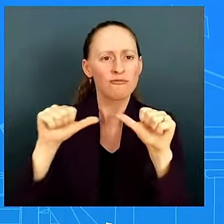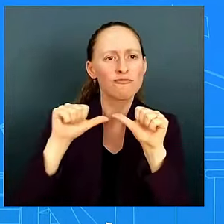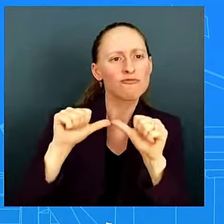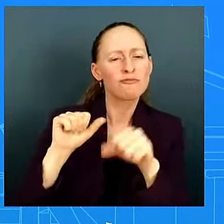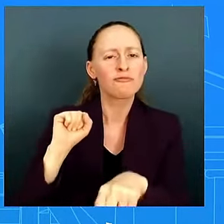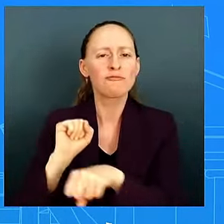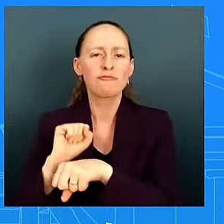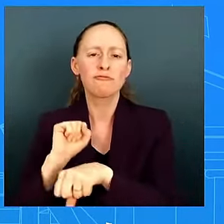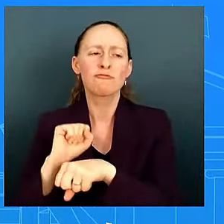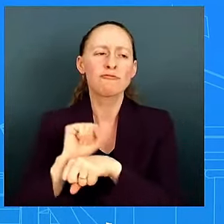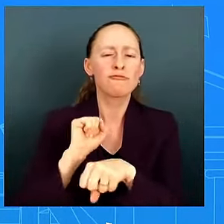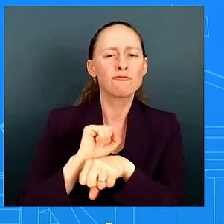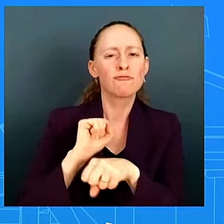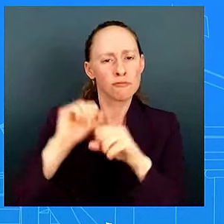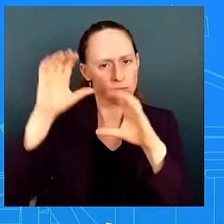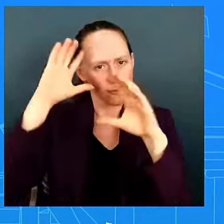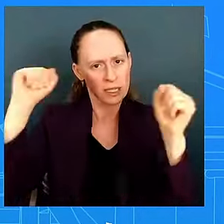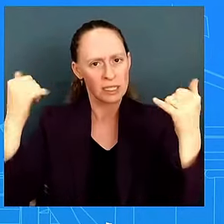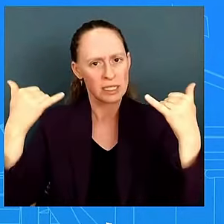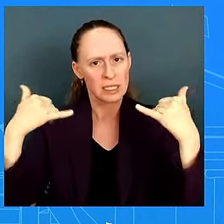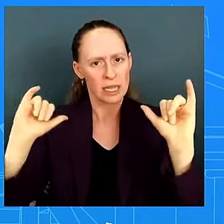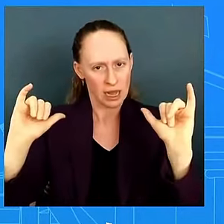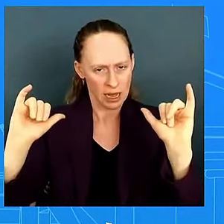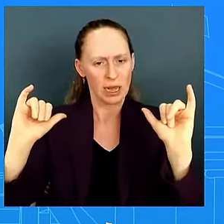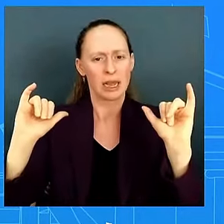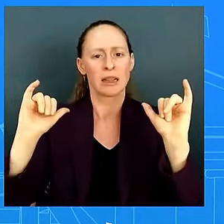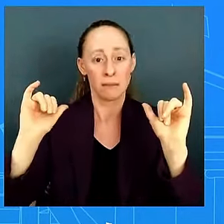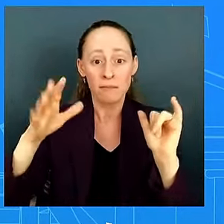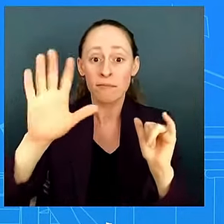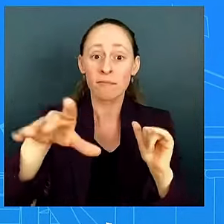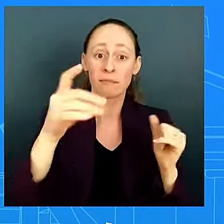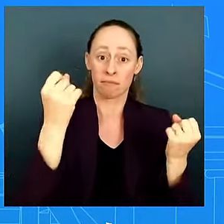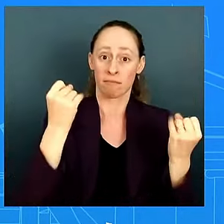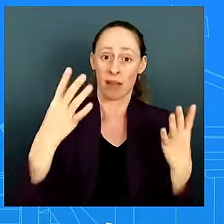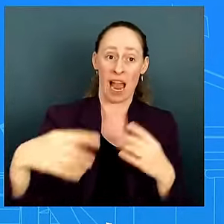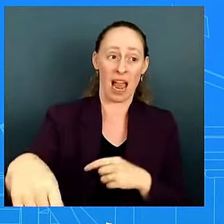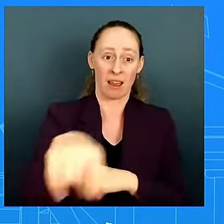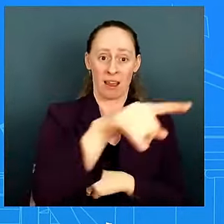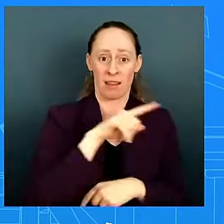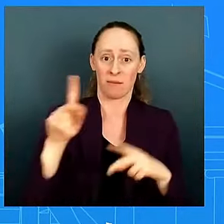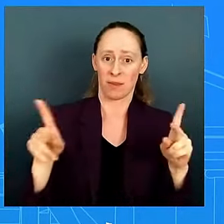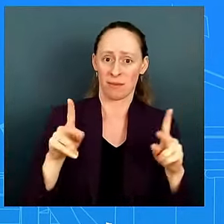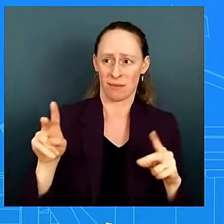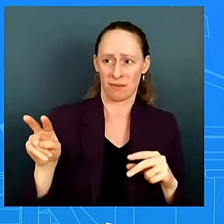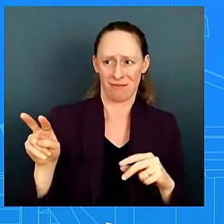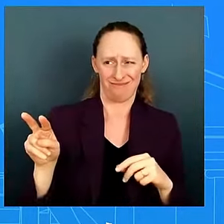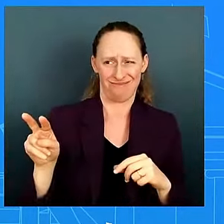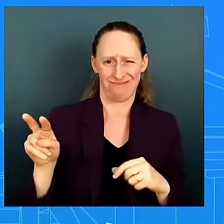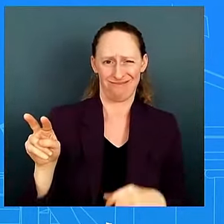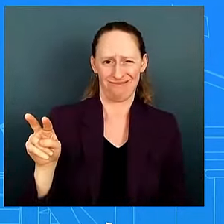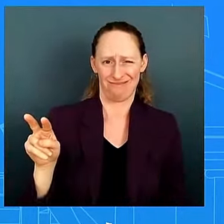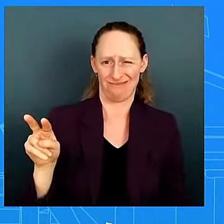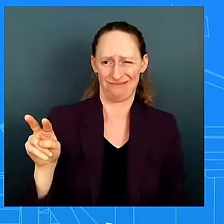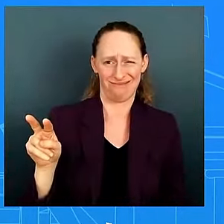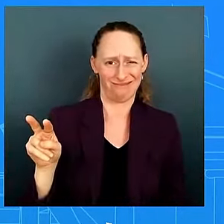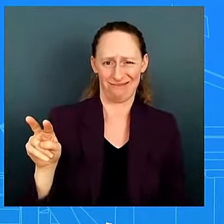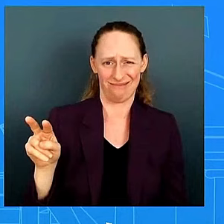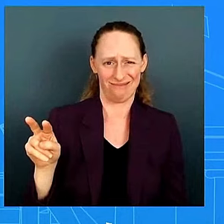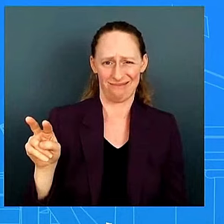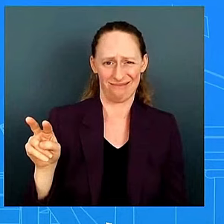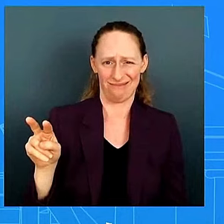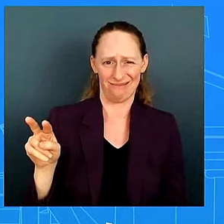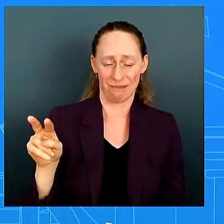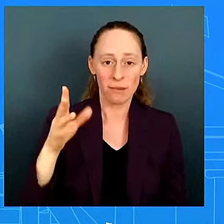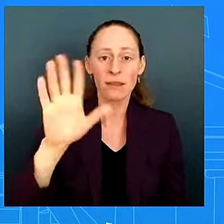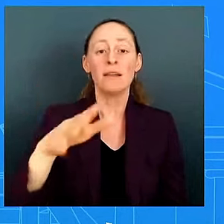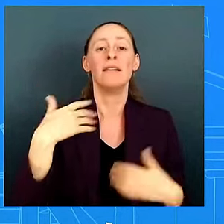what the majority of americans are seeing uh and we have a new poll from cbs news that says 72 percent of registered voters say the president does